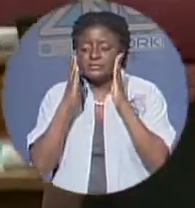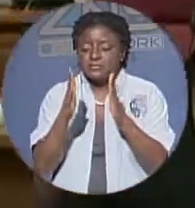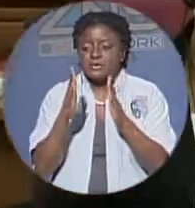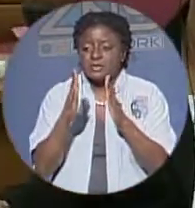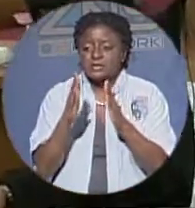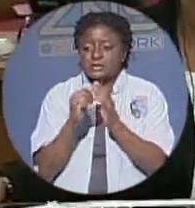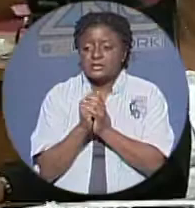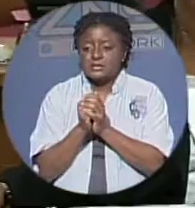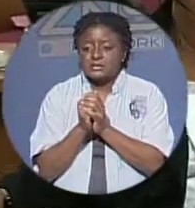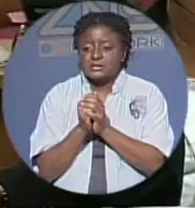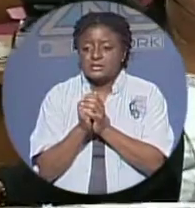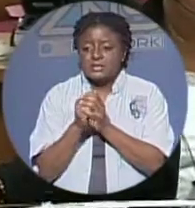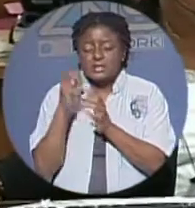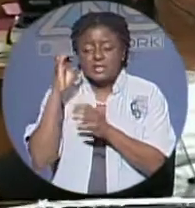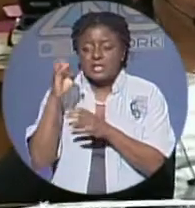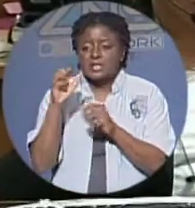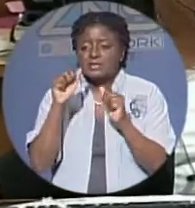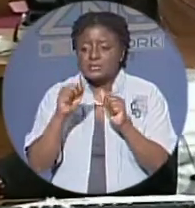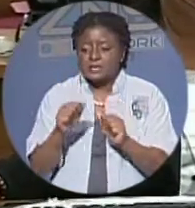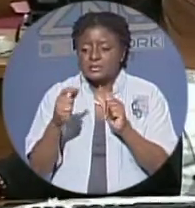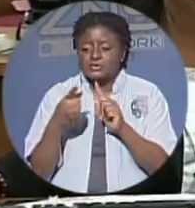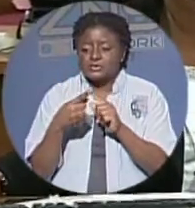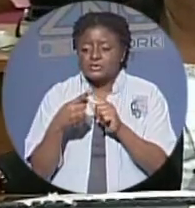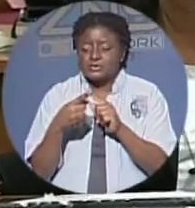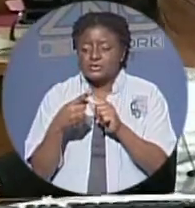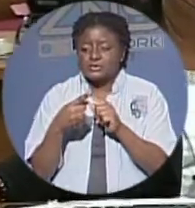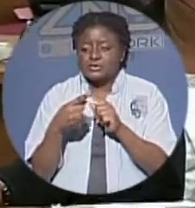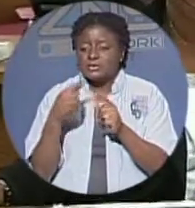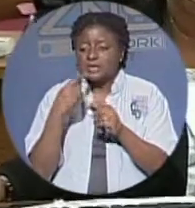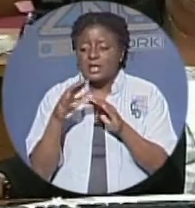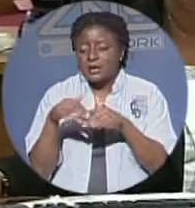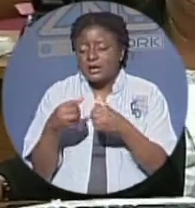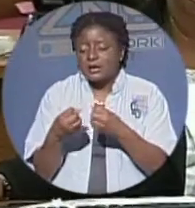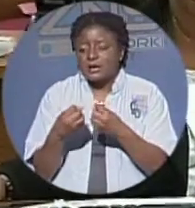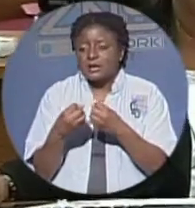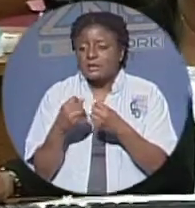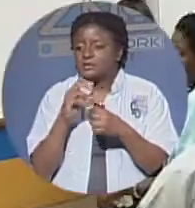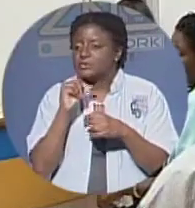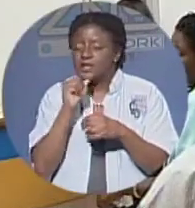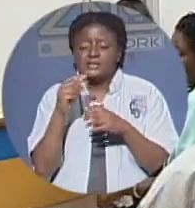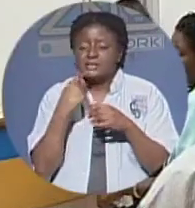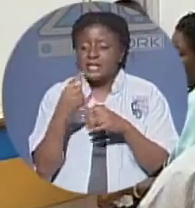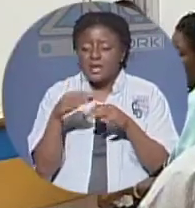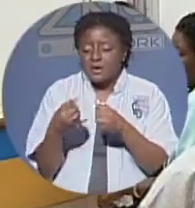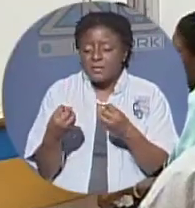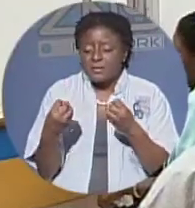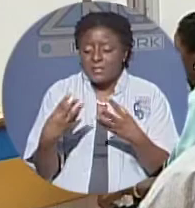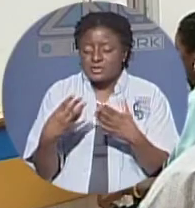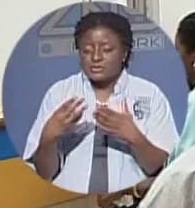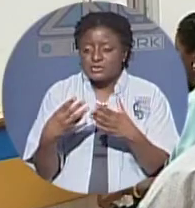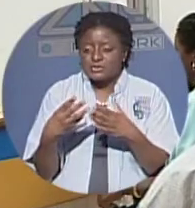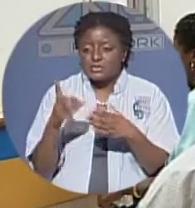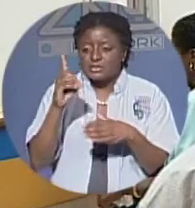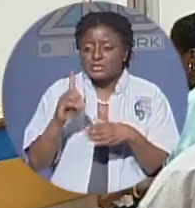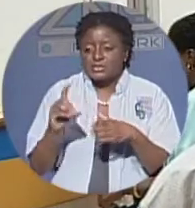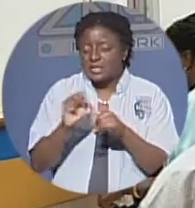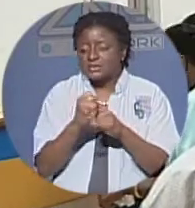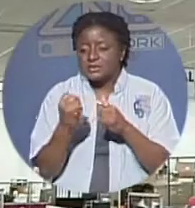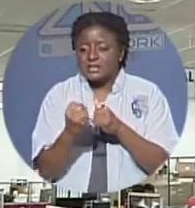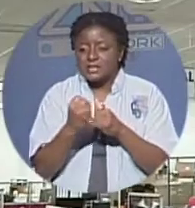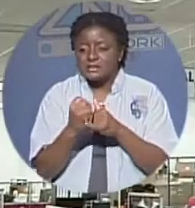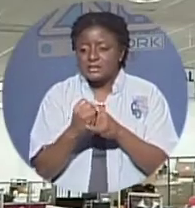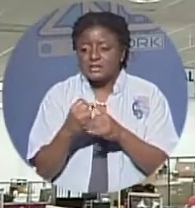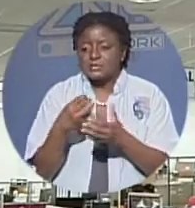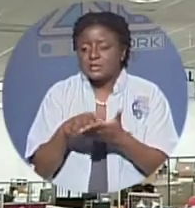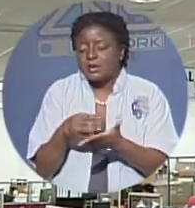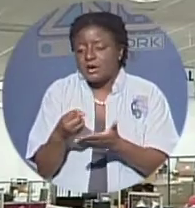to put a dull amount on the downsizing exercise as it is incomplete however btc has since hired several people and